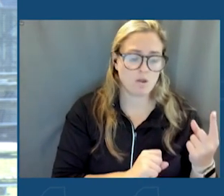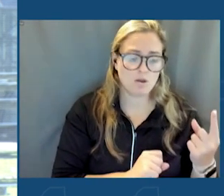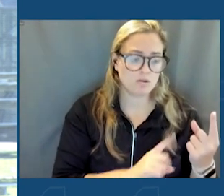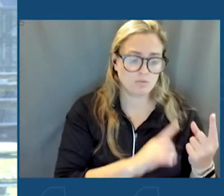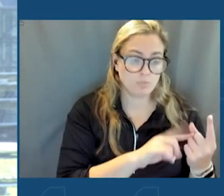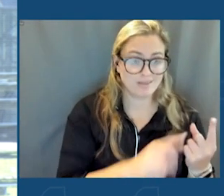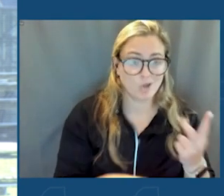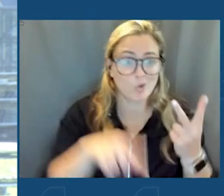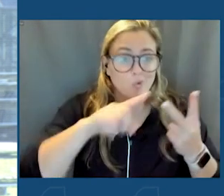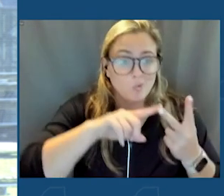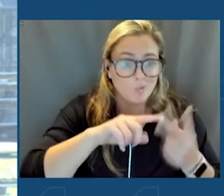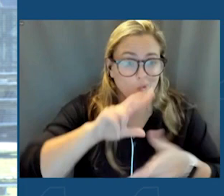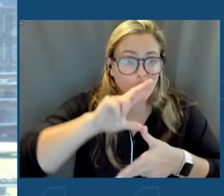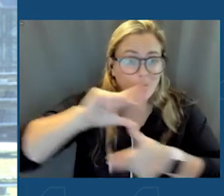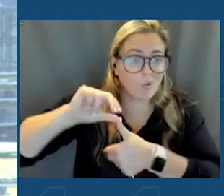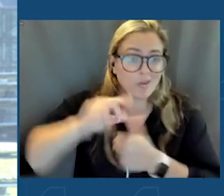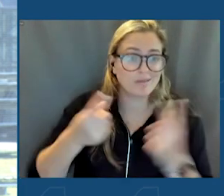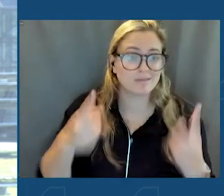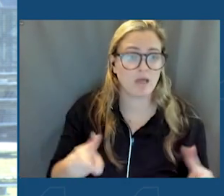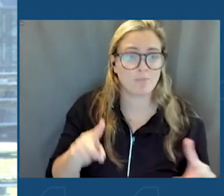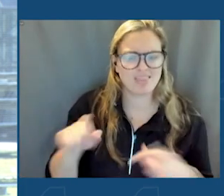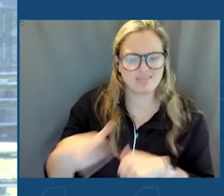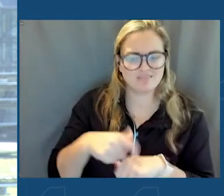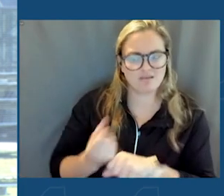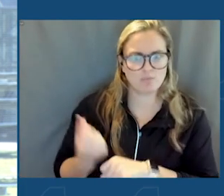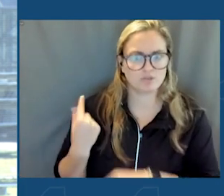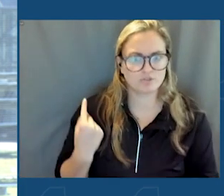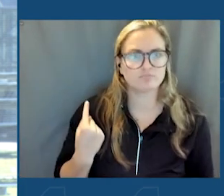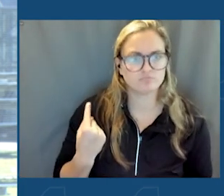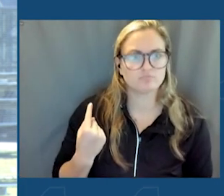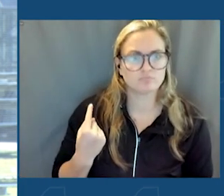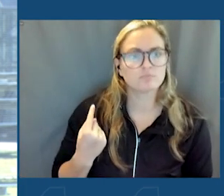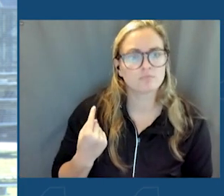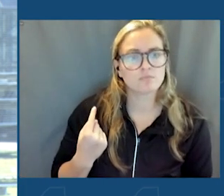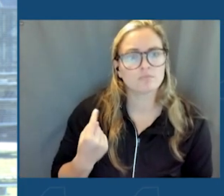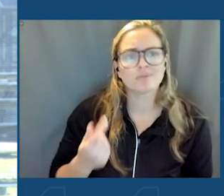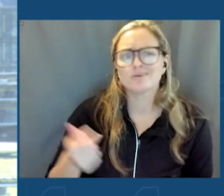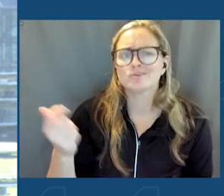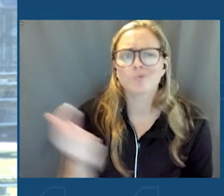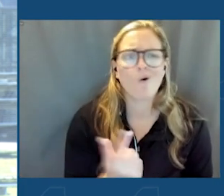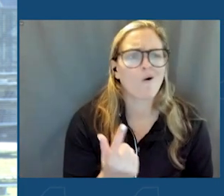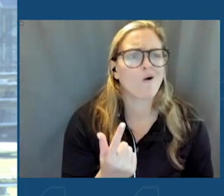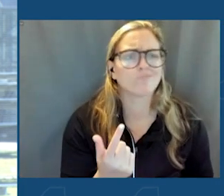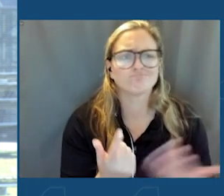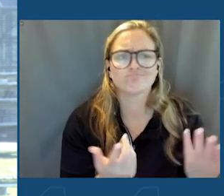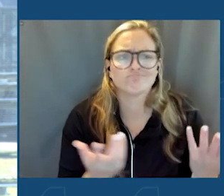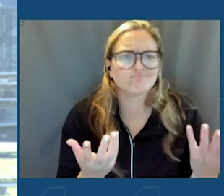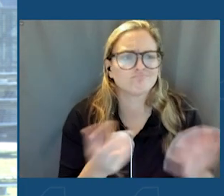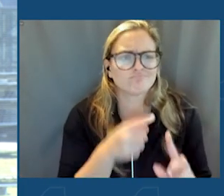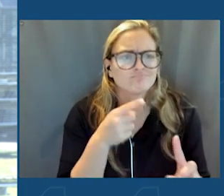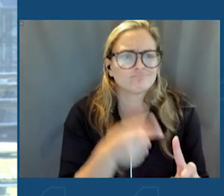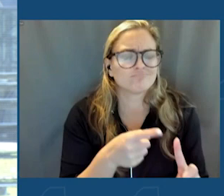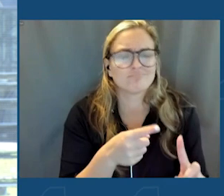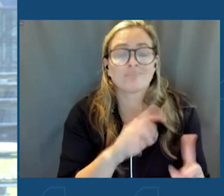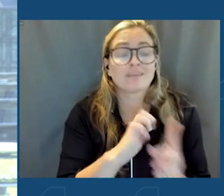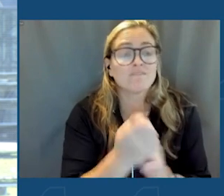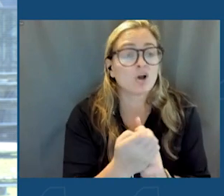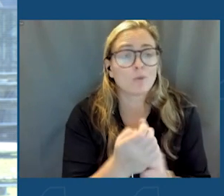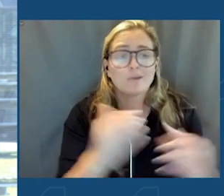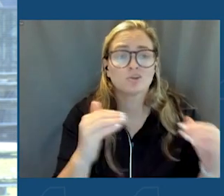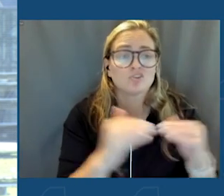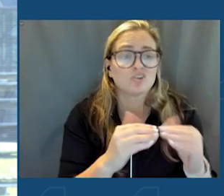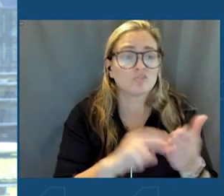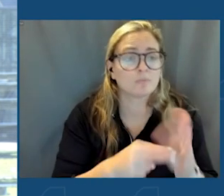two hurricanes literally this time last year. So all these call us to say environmental justice means